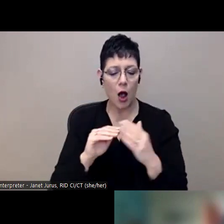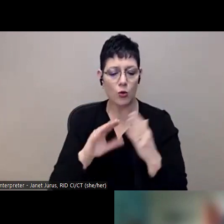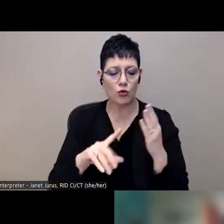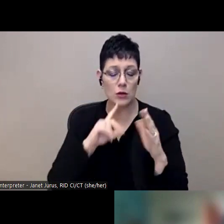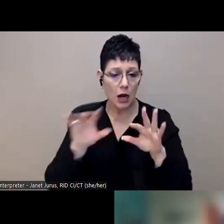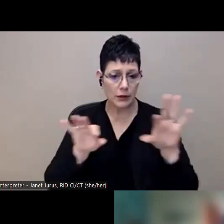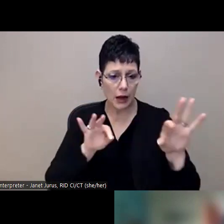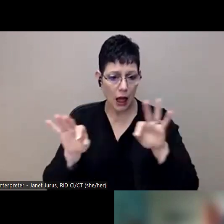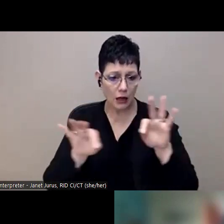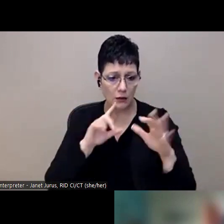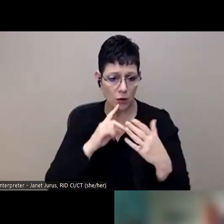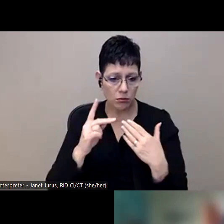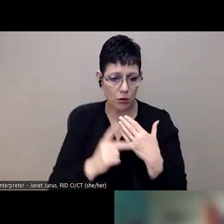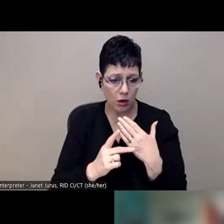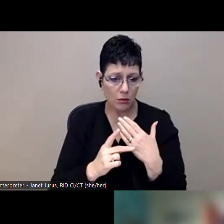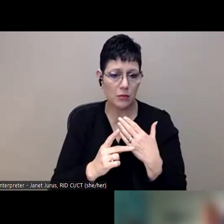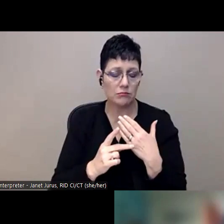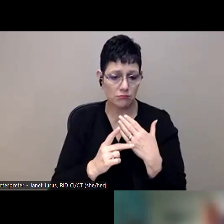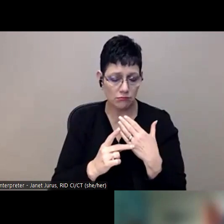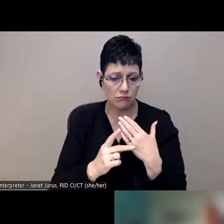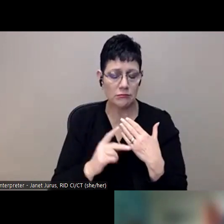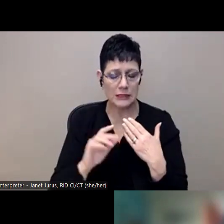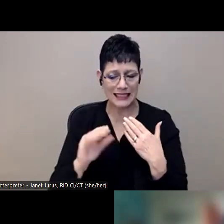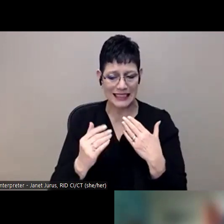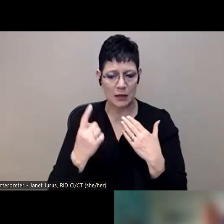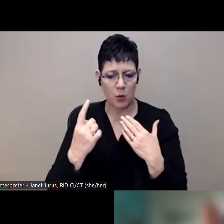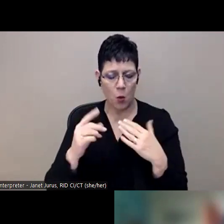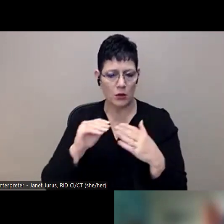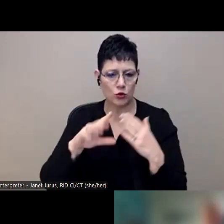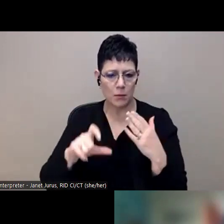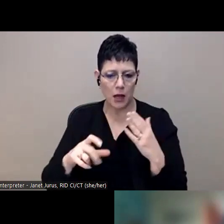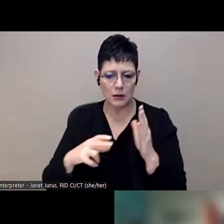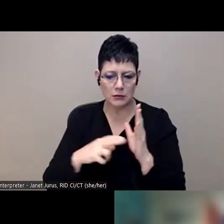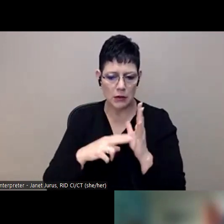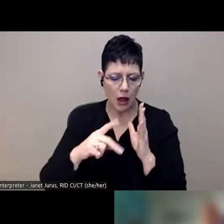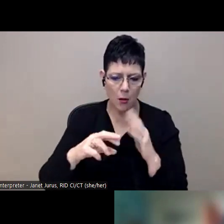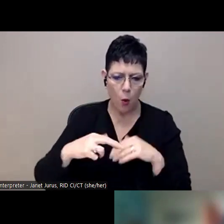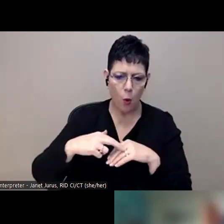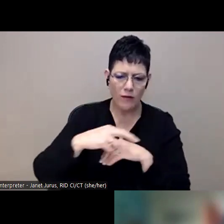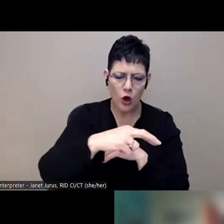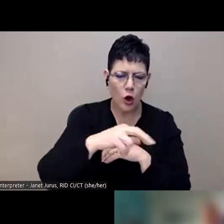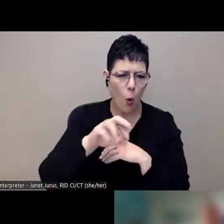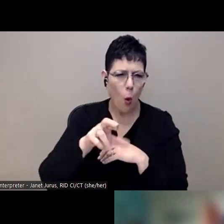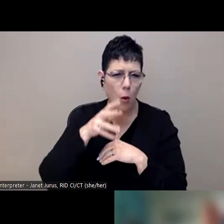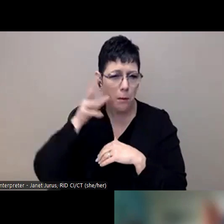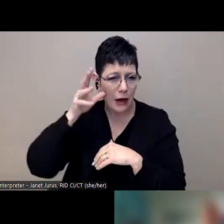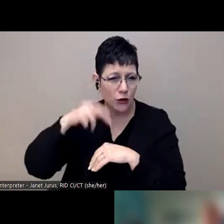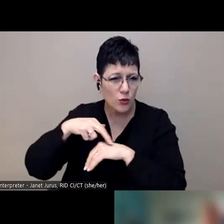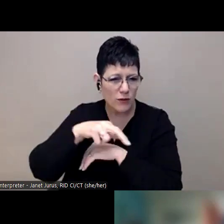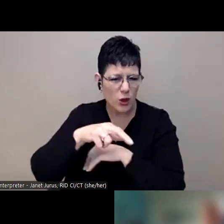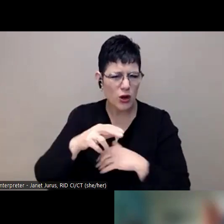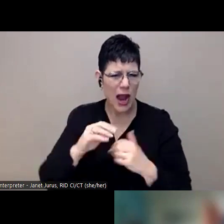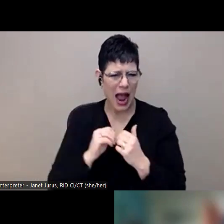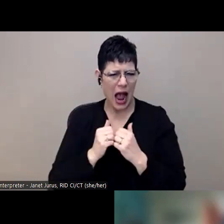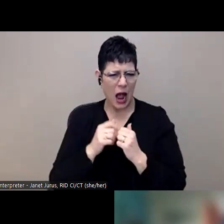programs. Um, one person had asked, I'm guessing they had to opt in. Were they referred by school staff or parents? Any information